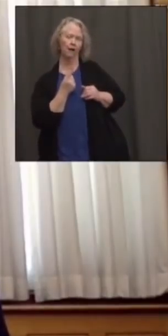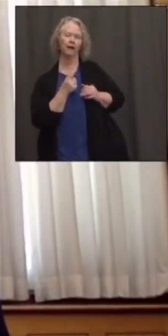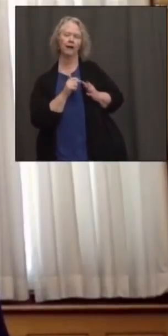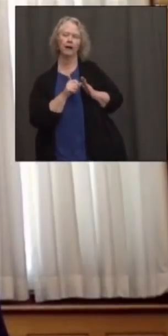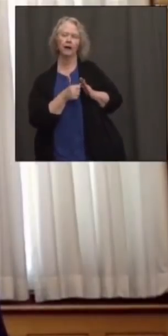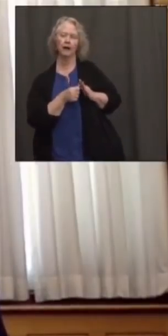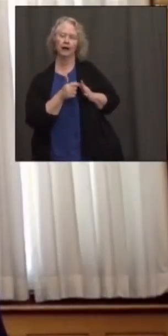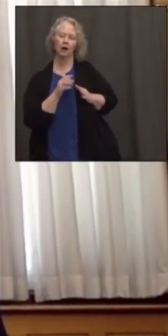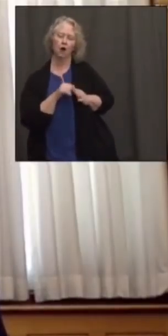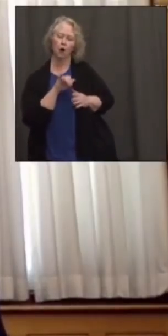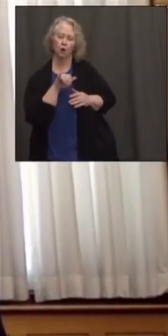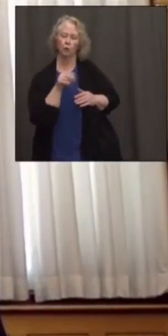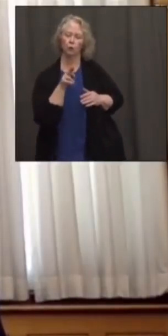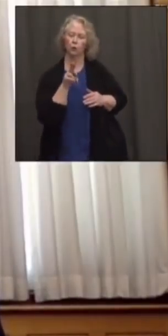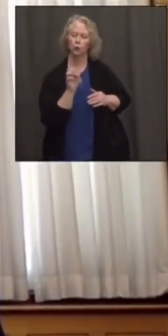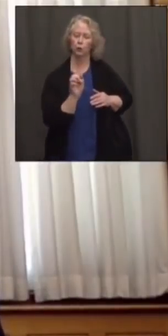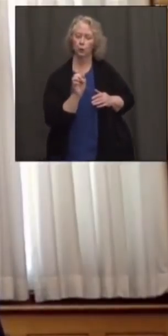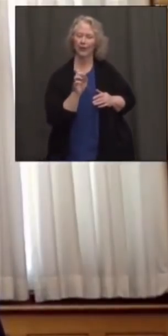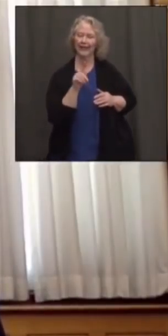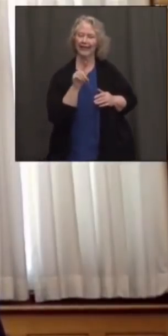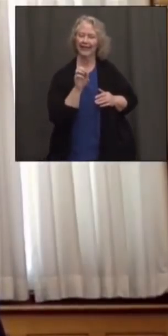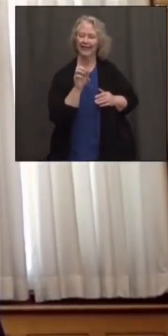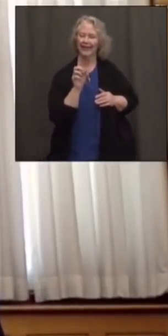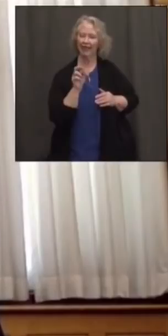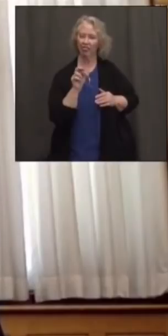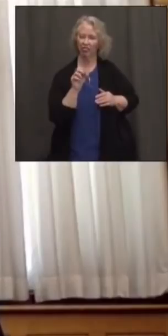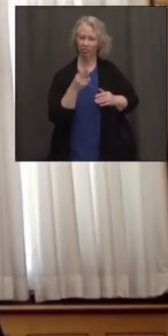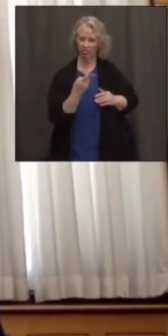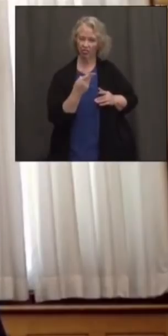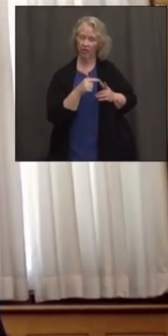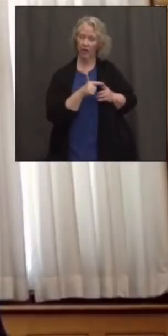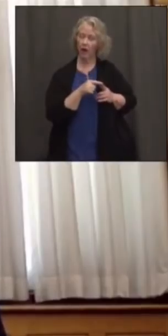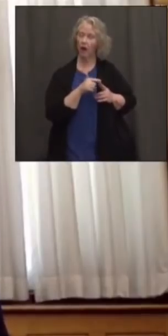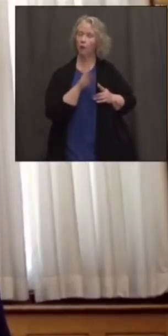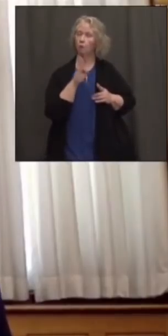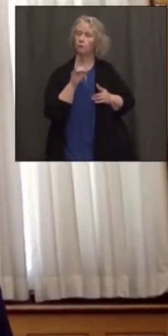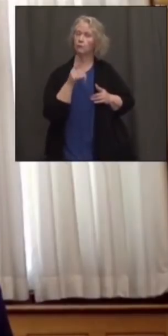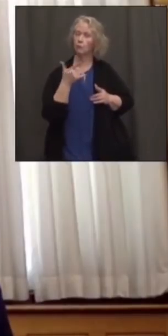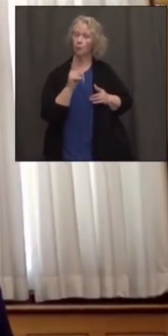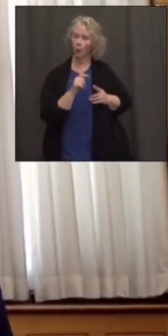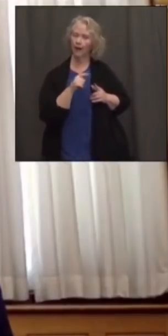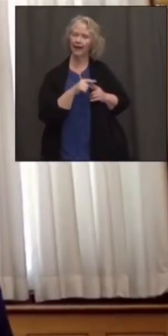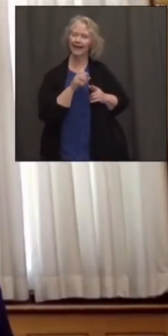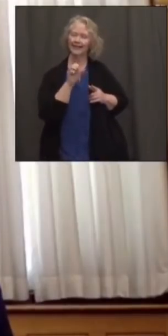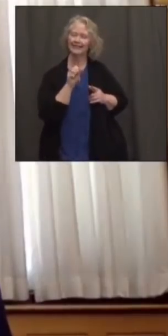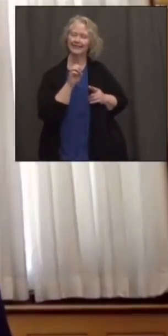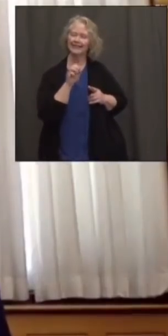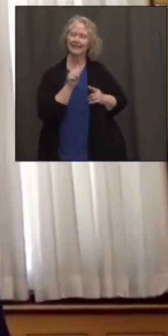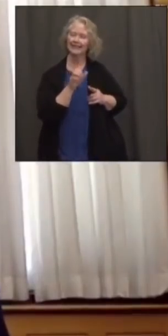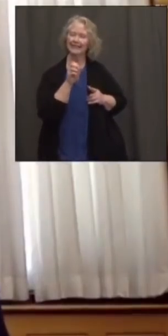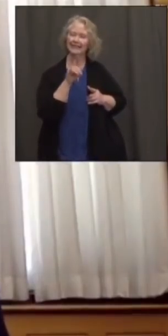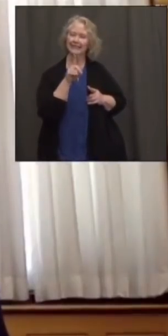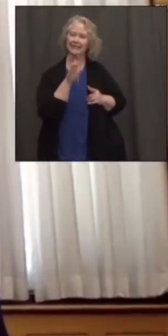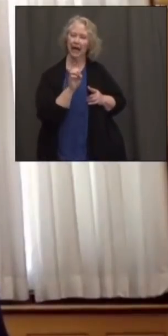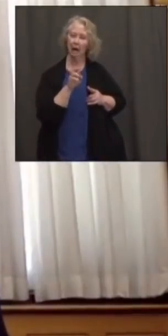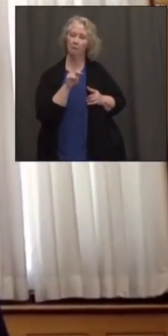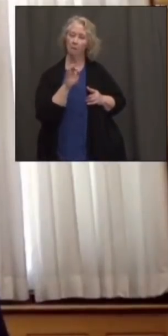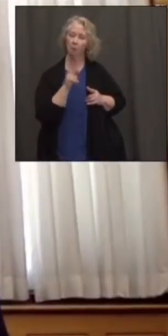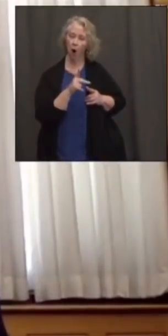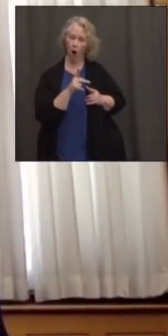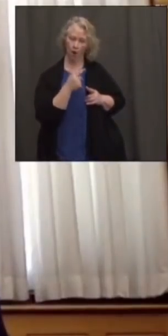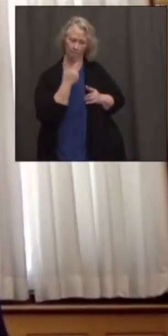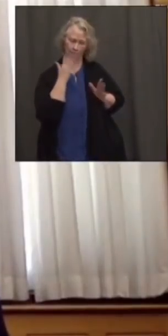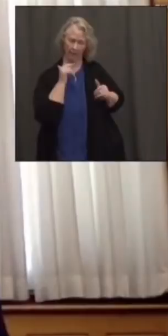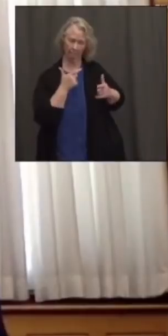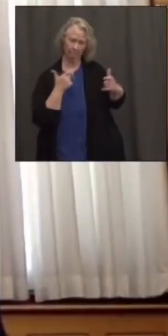Juneteenth event, celebration being planned in Bridgeport down at Seaside Park that we're going to send a van to. It sounds like they're have a big